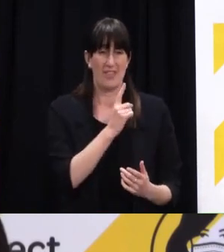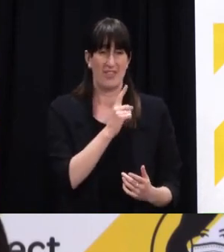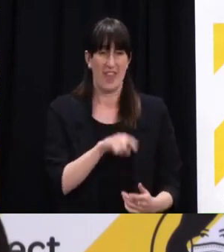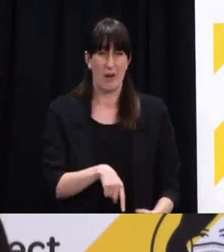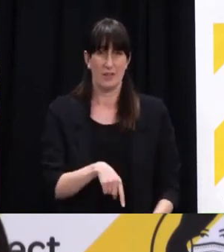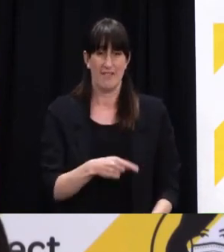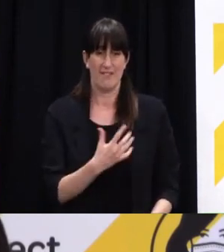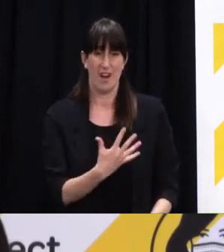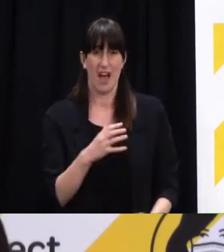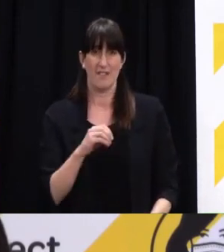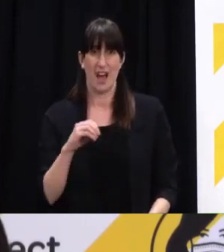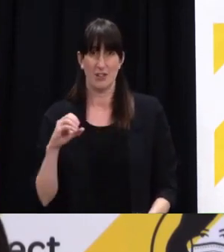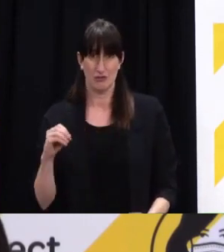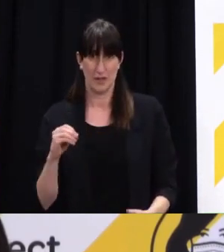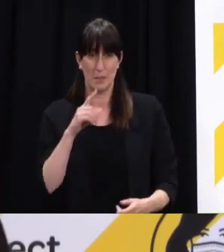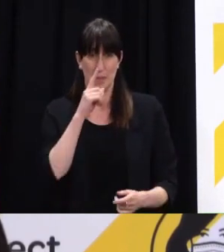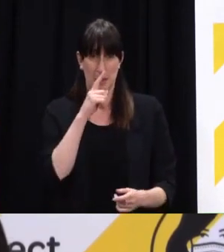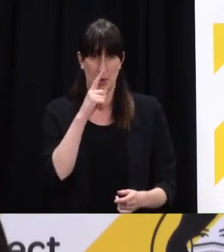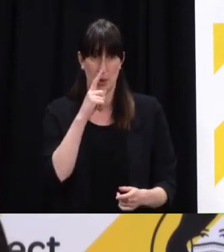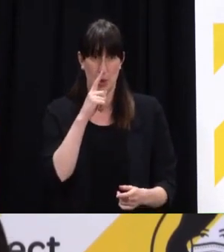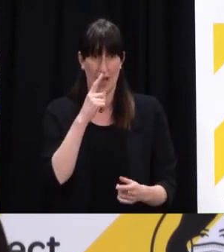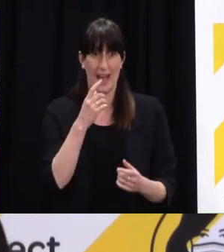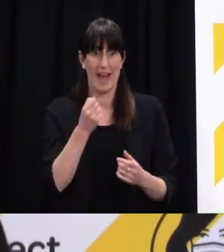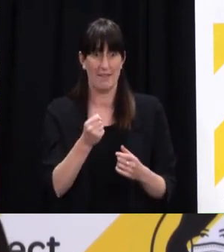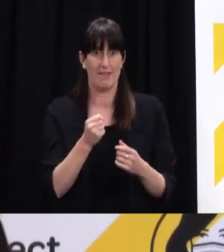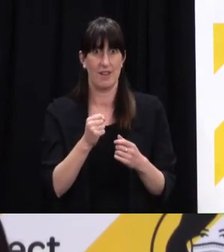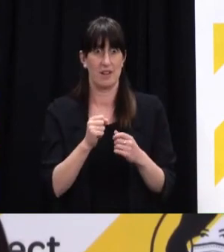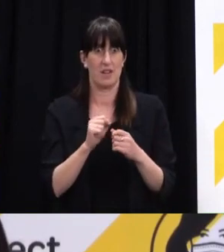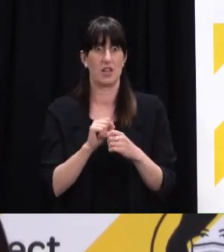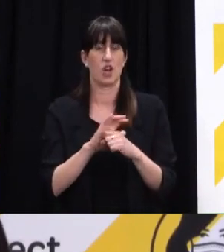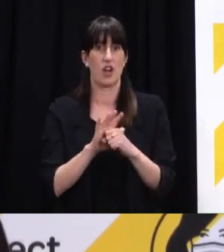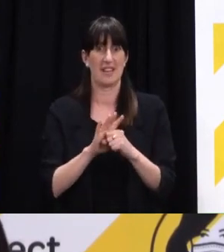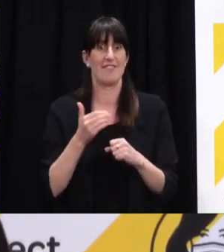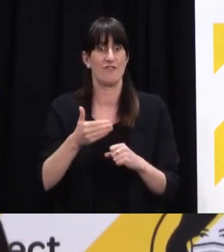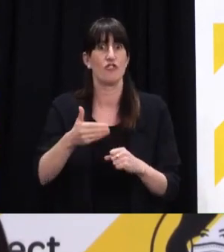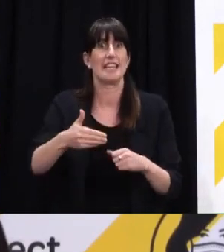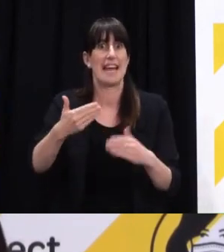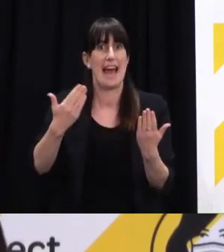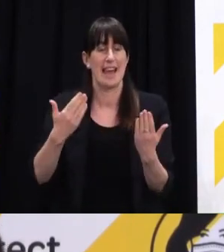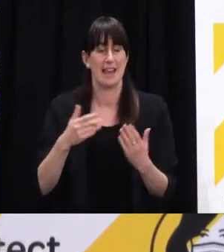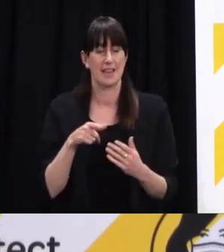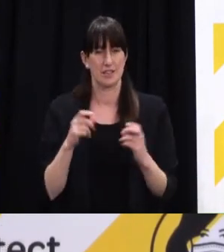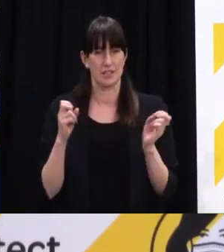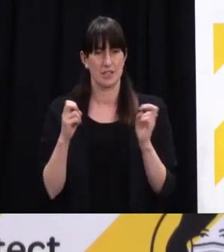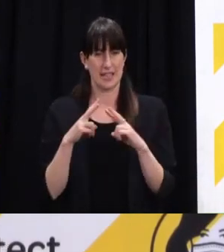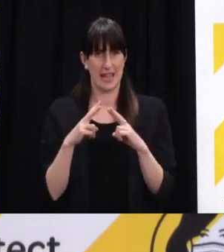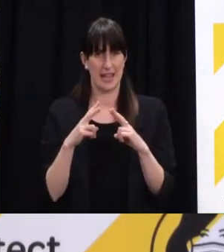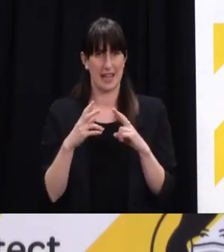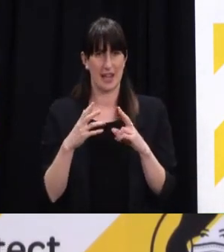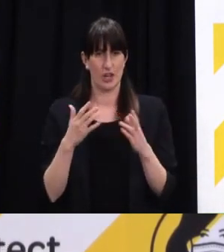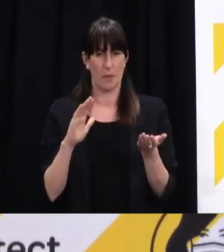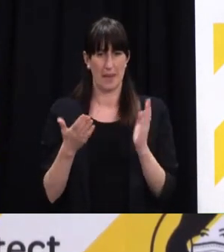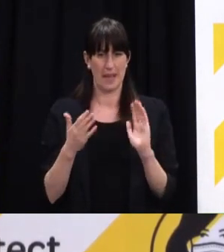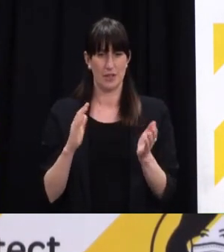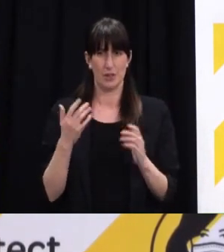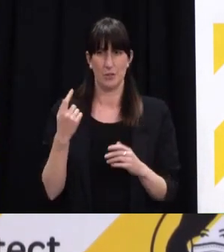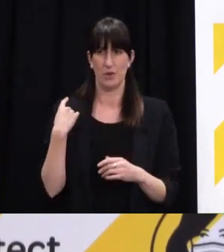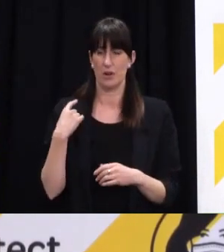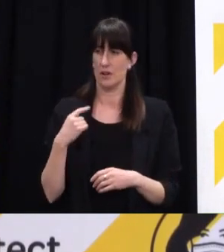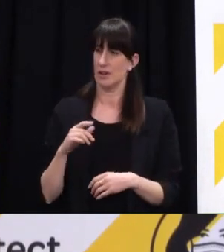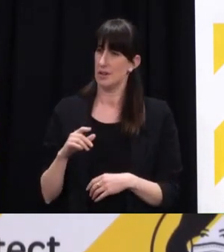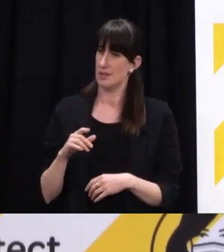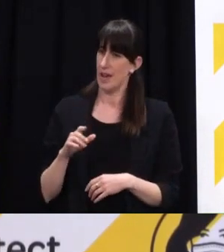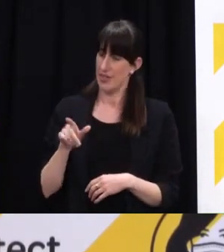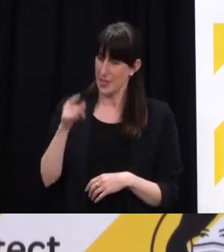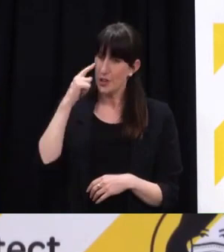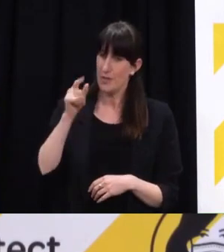is less risky than when there was 38 cases a day because that was the rationale I got given. So that's... In itself, you've answered your own